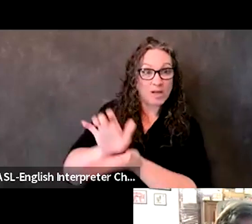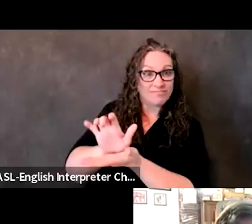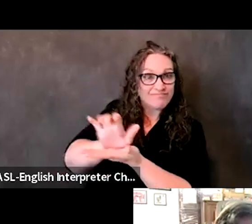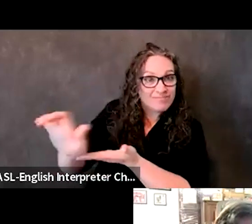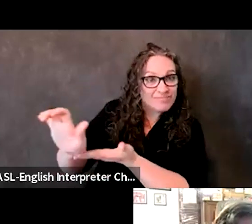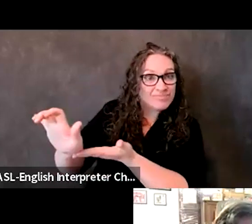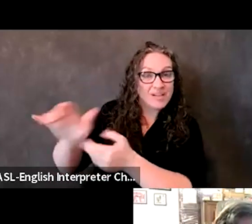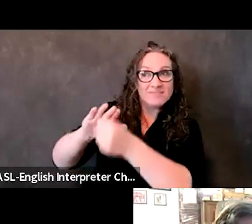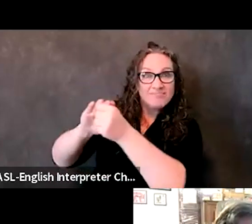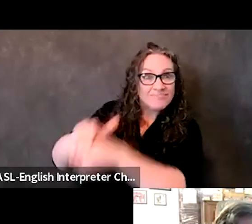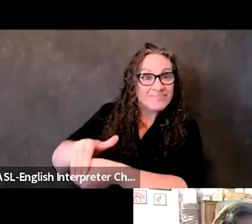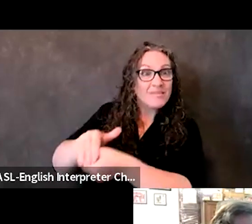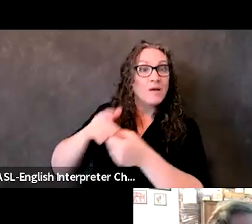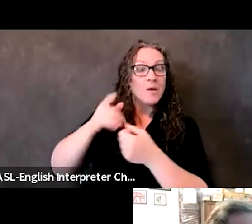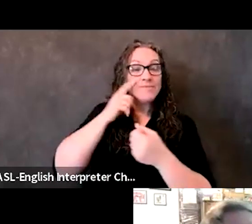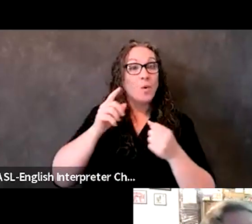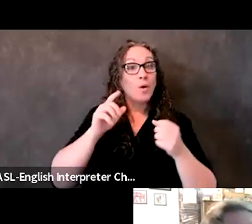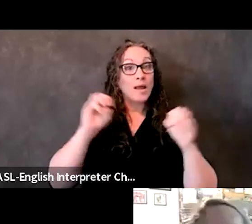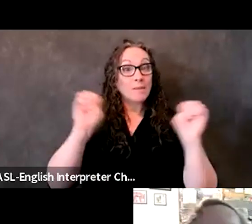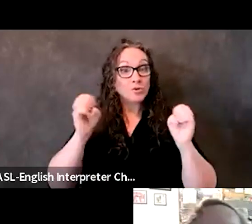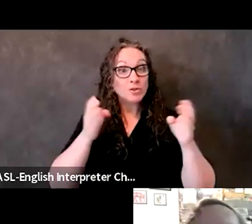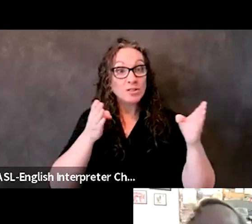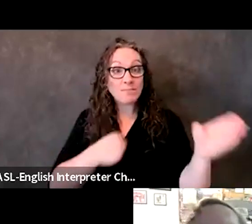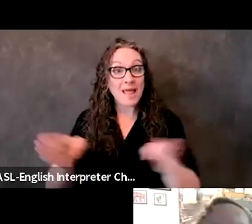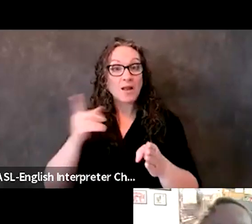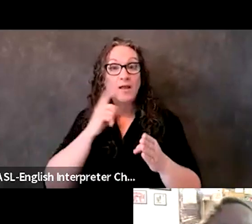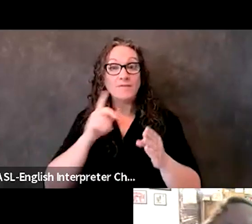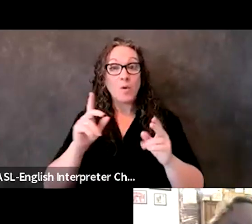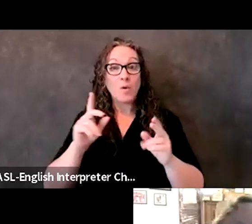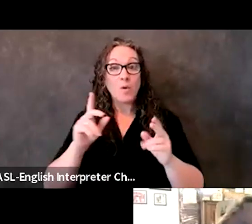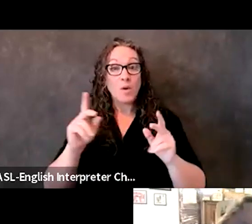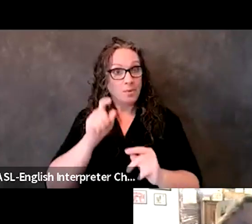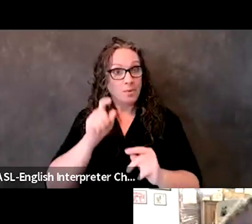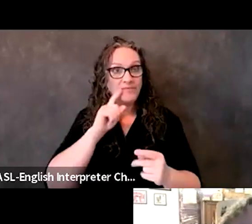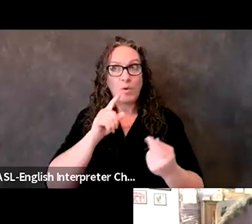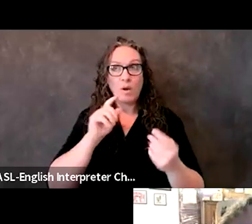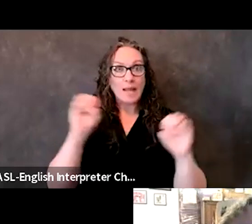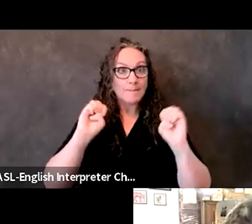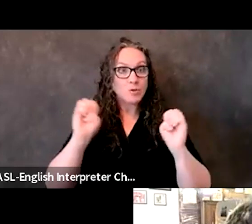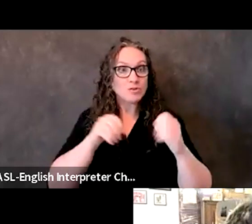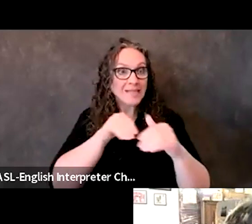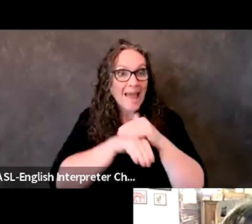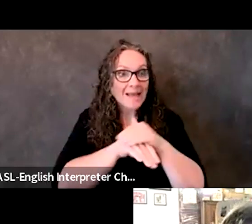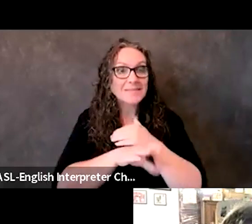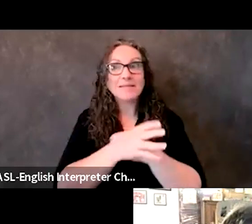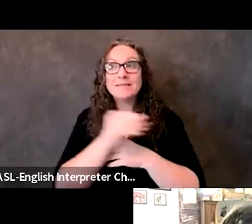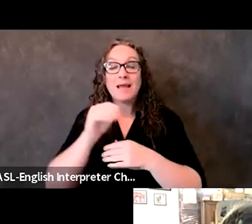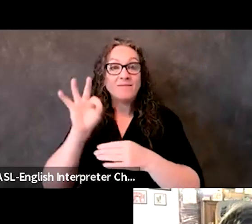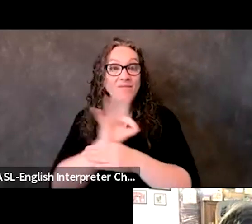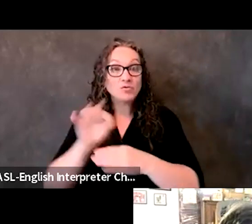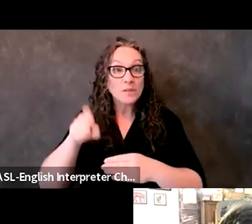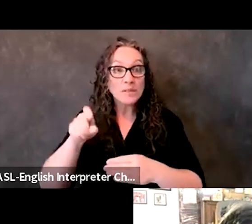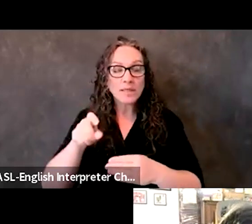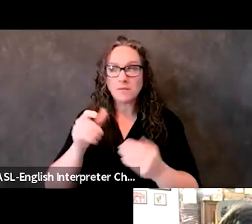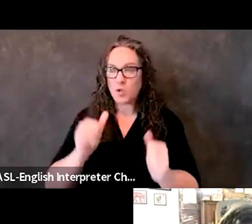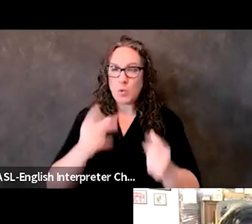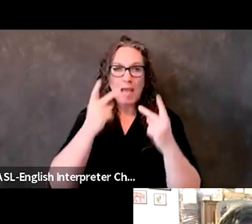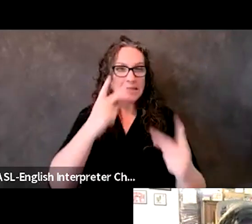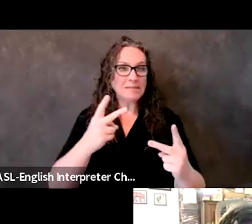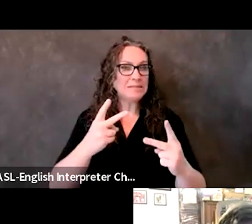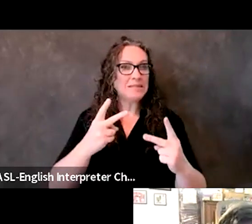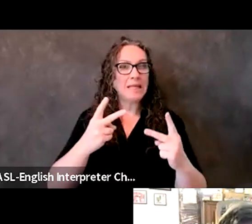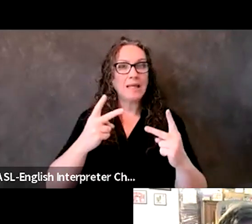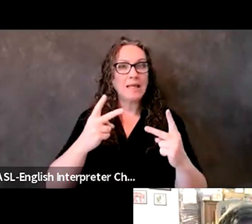emergency planning for people with disabilities and access and functional needs, you can really start to see the layers of inequity develop,